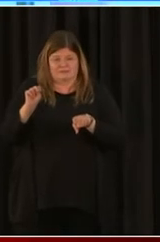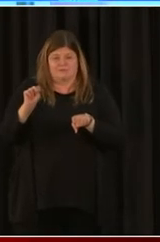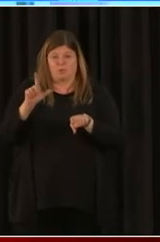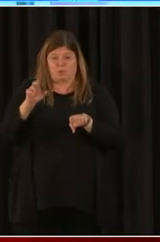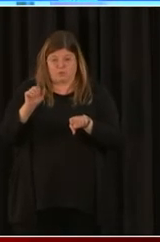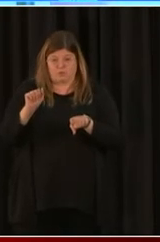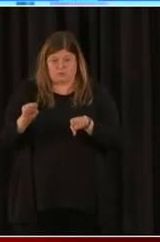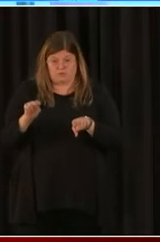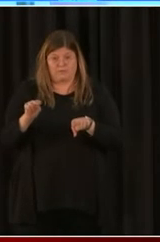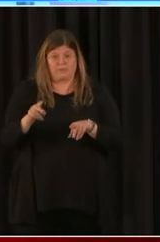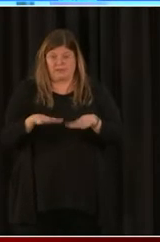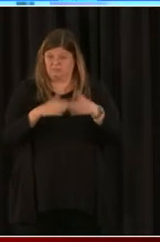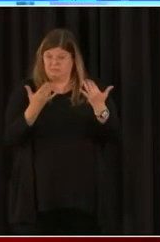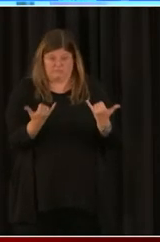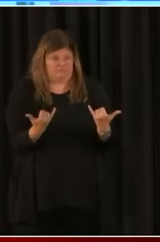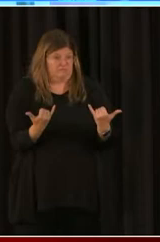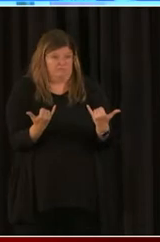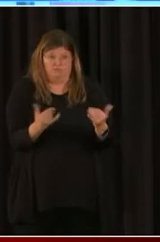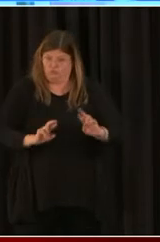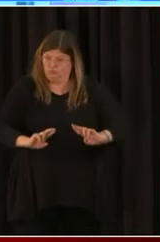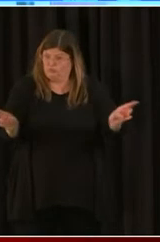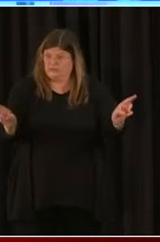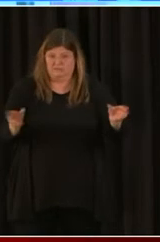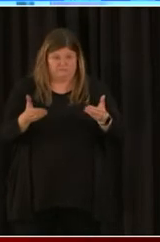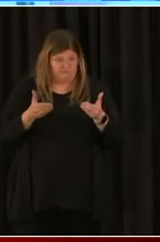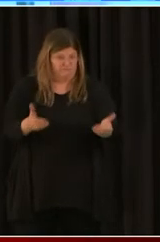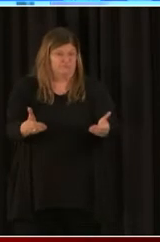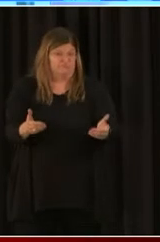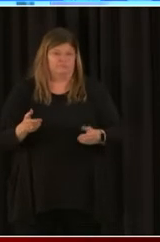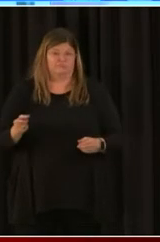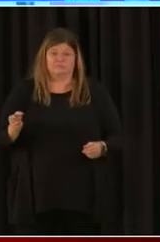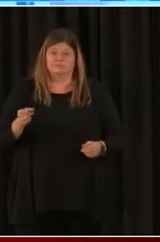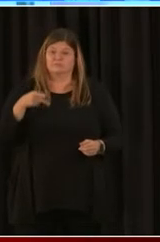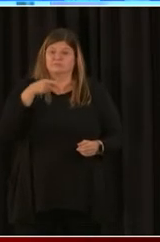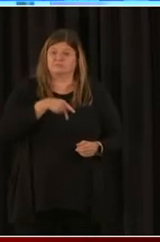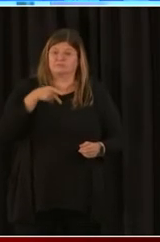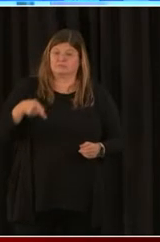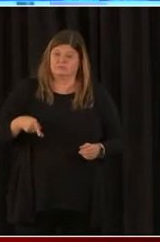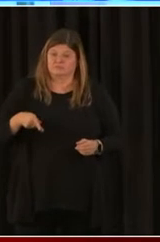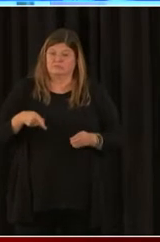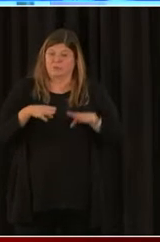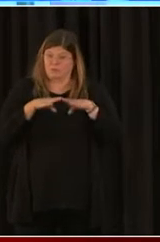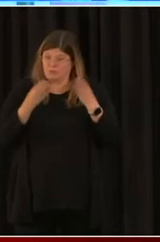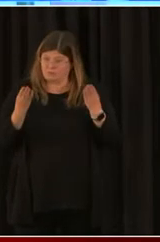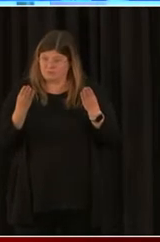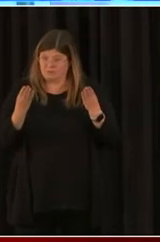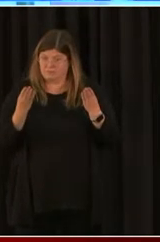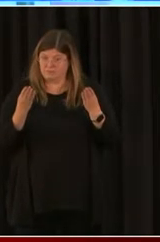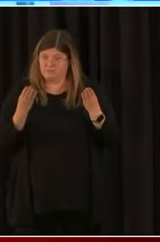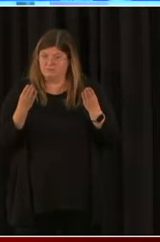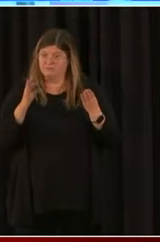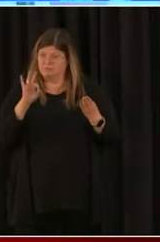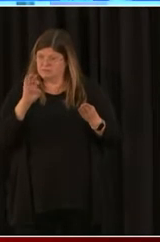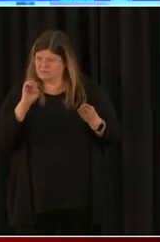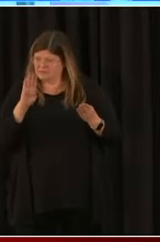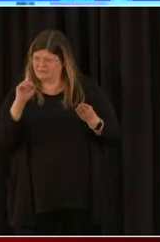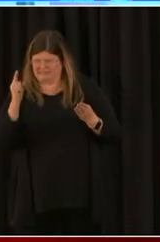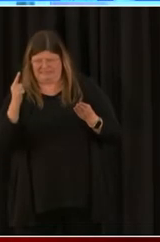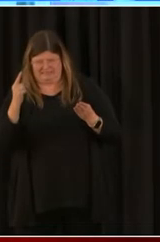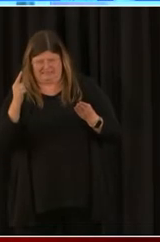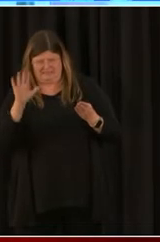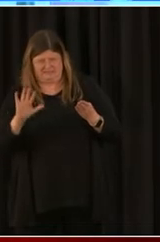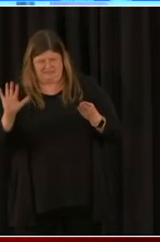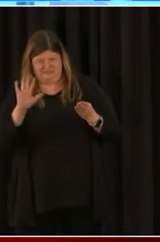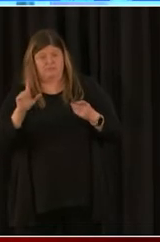portal is open right now. And then when the PPP portal is open, of course, it should be on February 1st, then